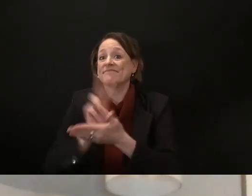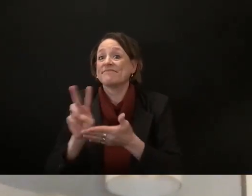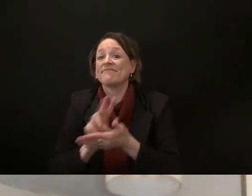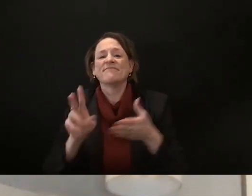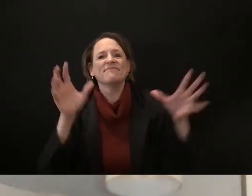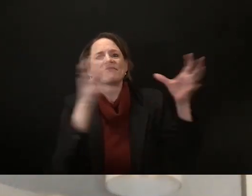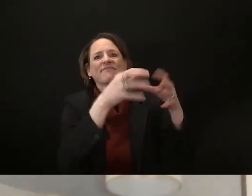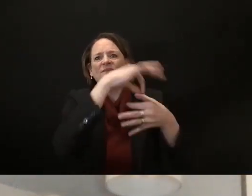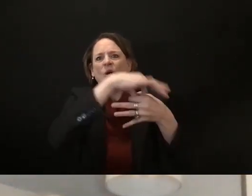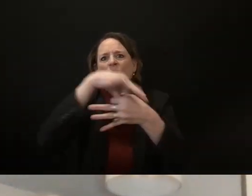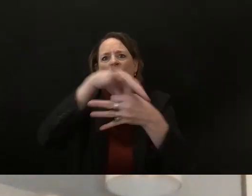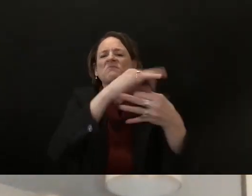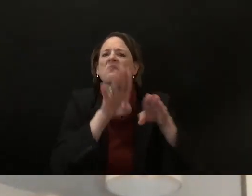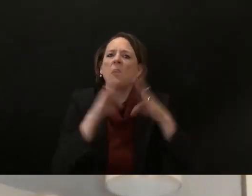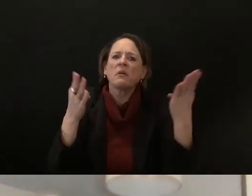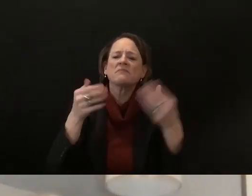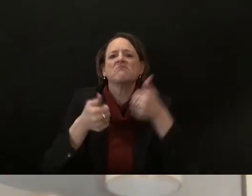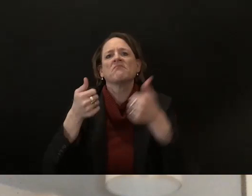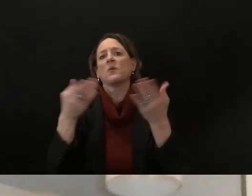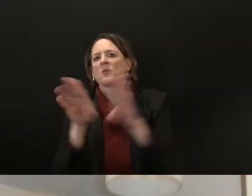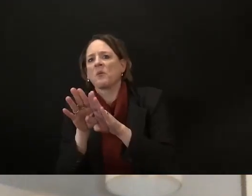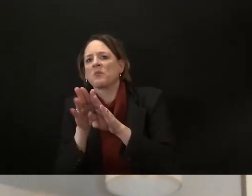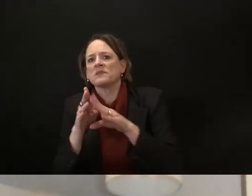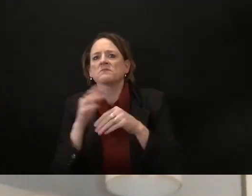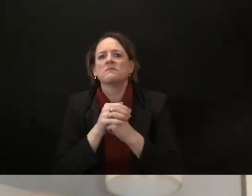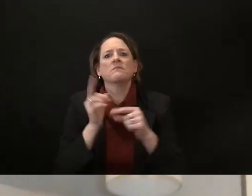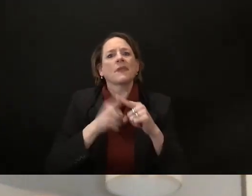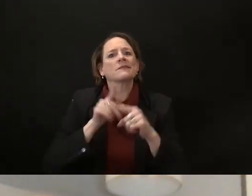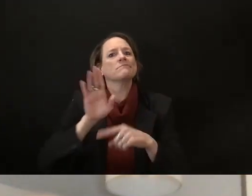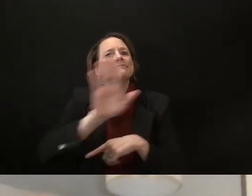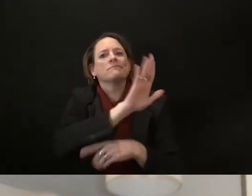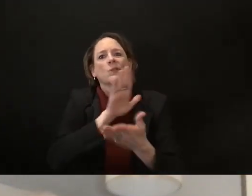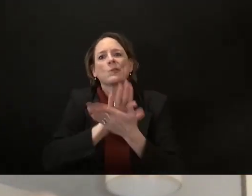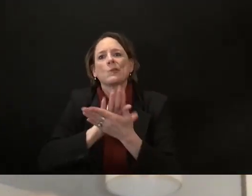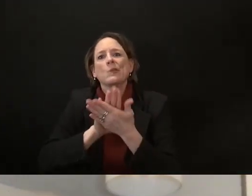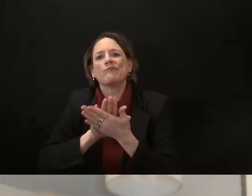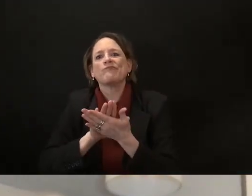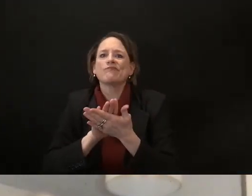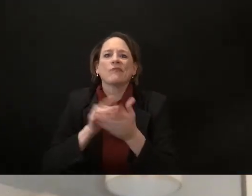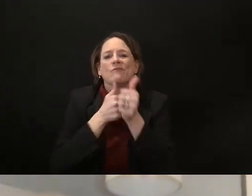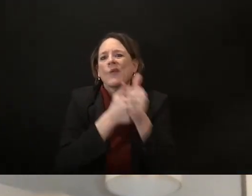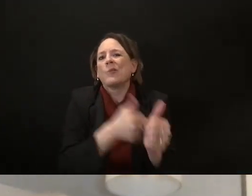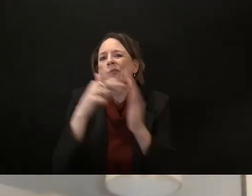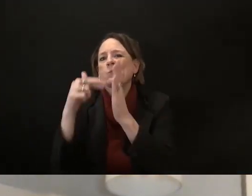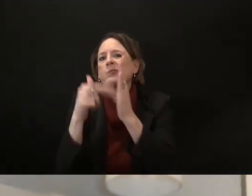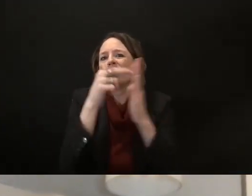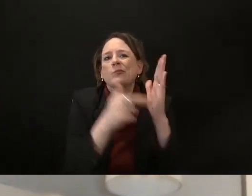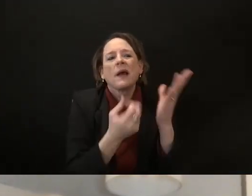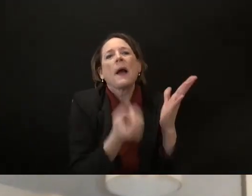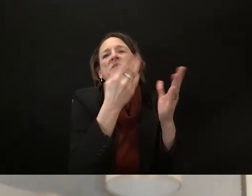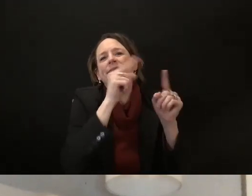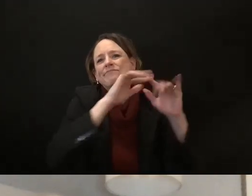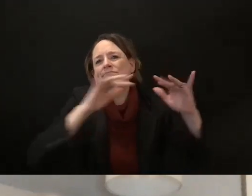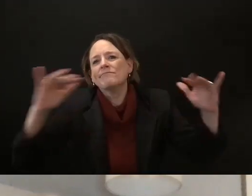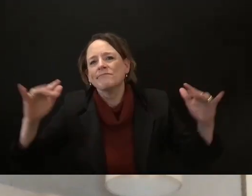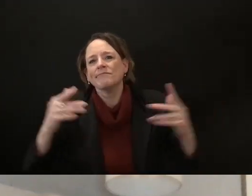and they also want to um uh intercept 100 million dollars before it's spent in the state they're basically saying